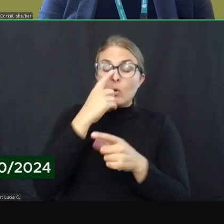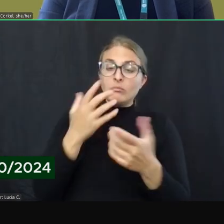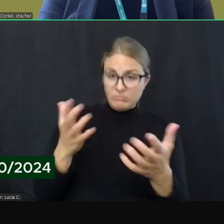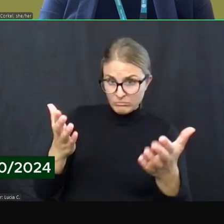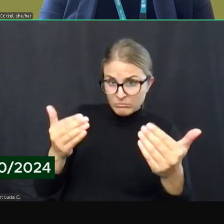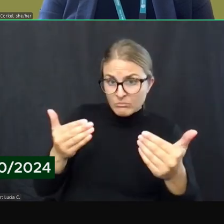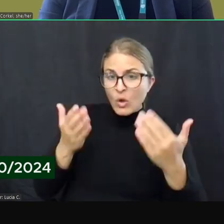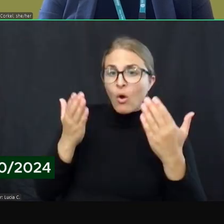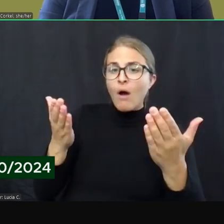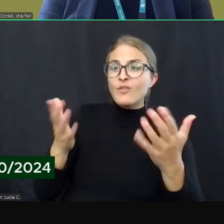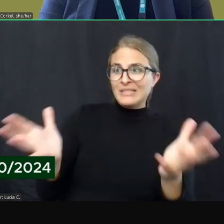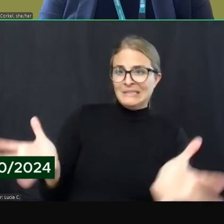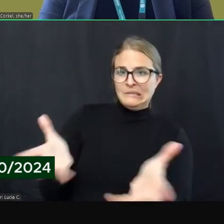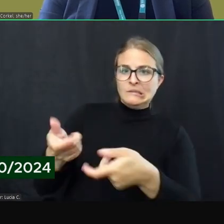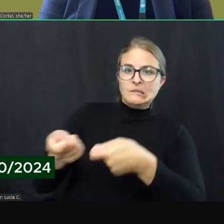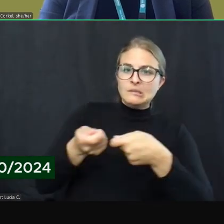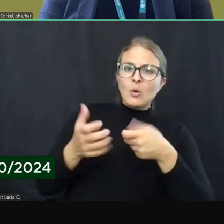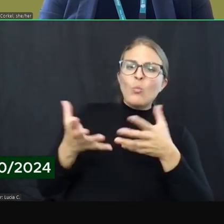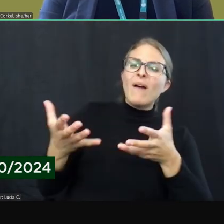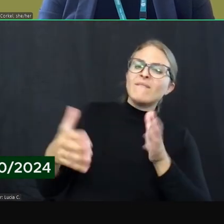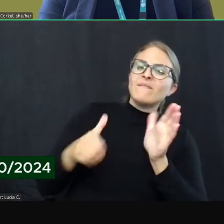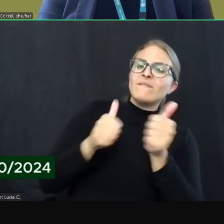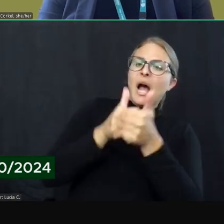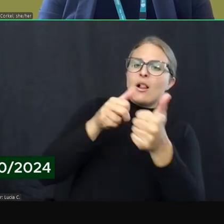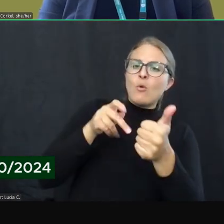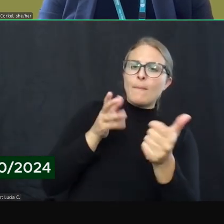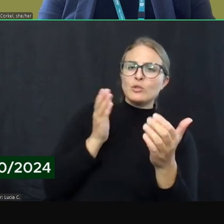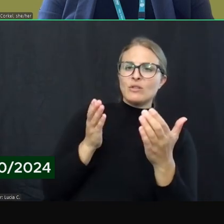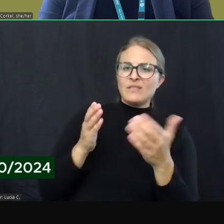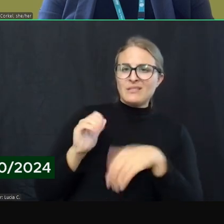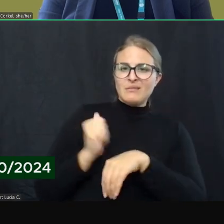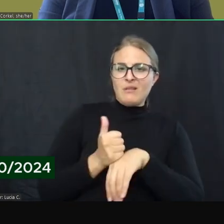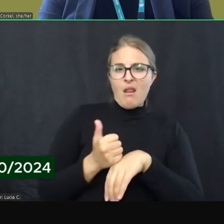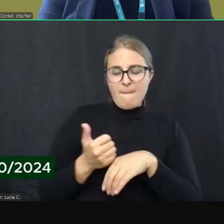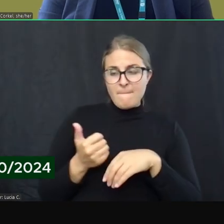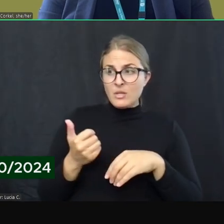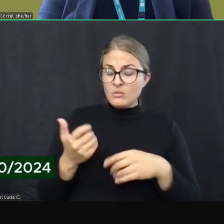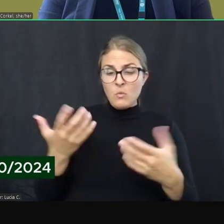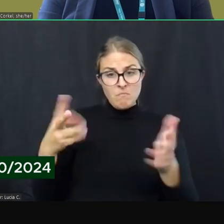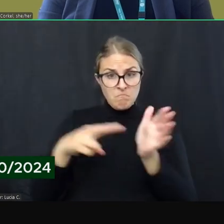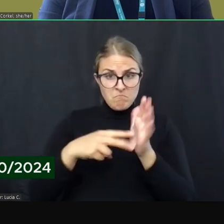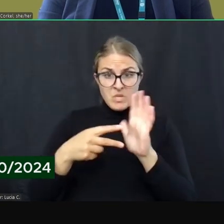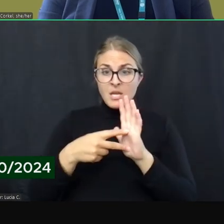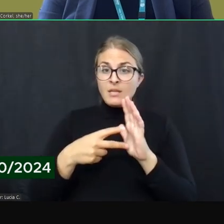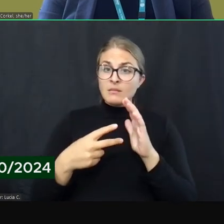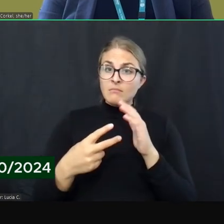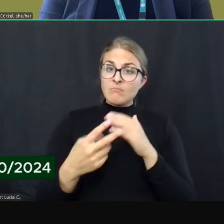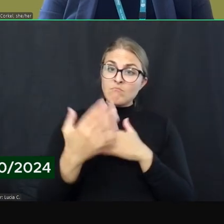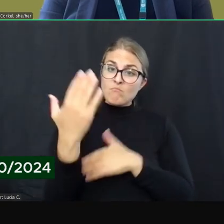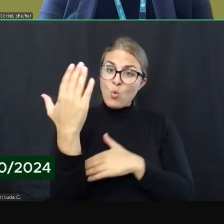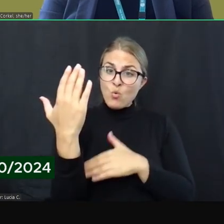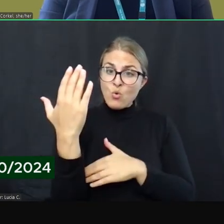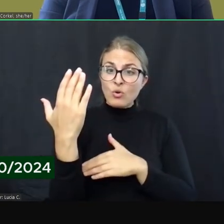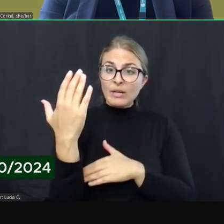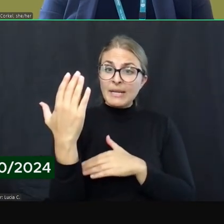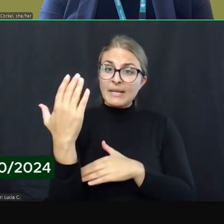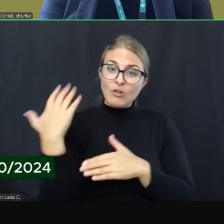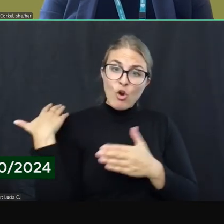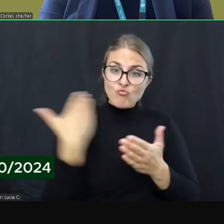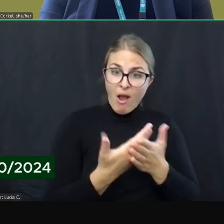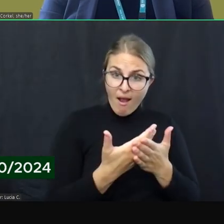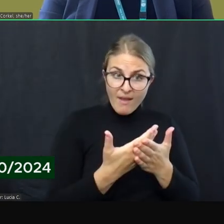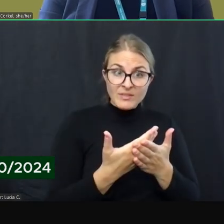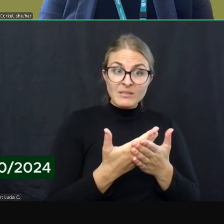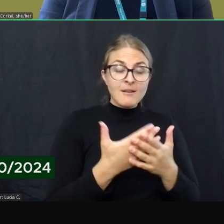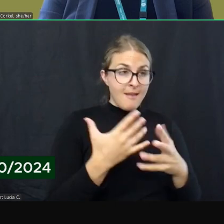offering and encouraging follow-up services. And that could be that someone comes in the morning and receives some services and then comes back later